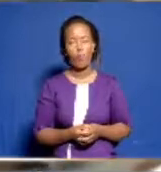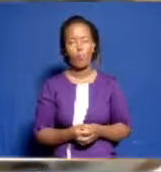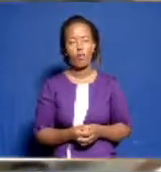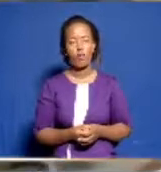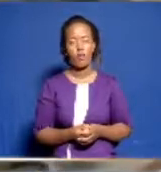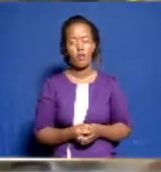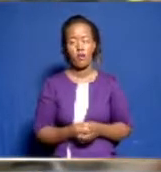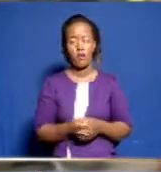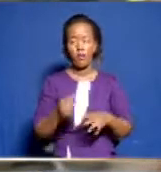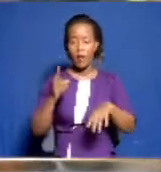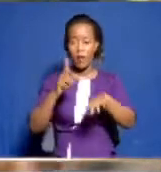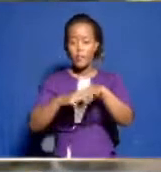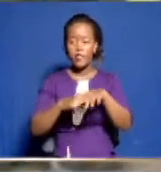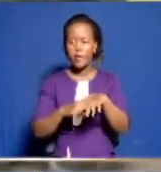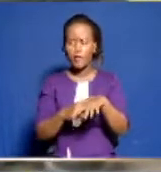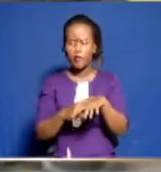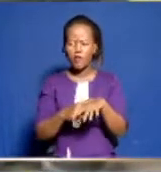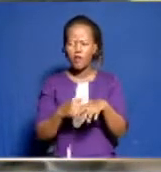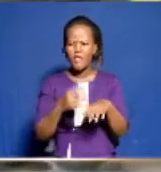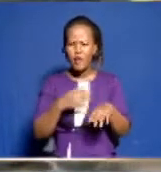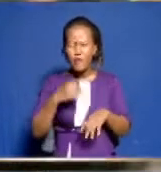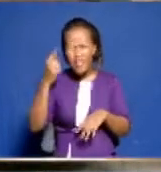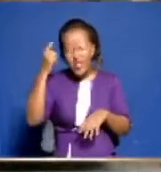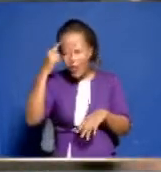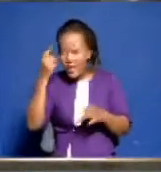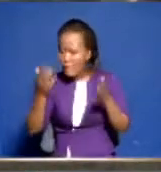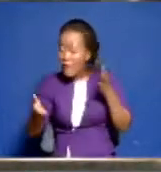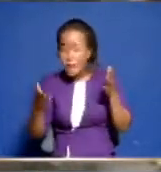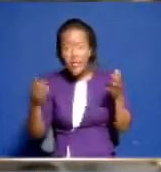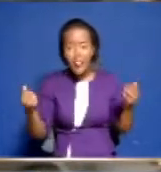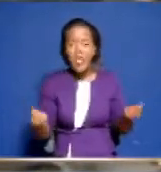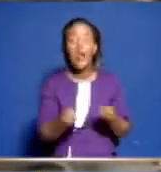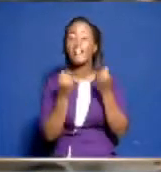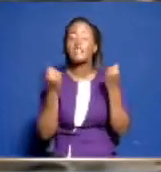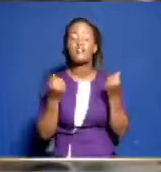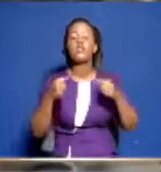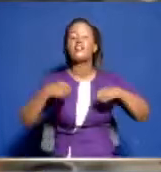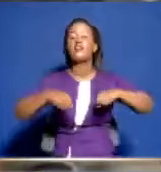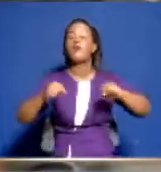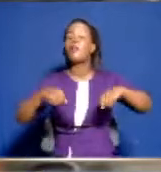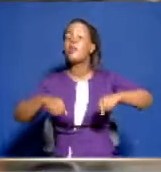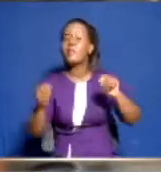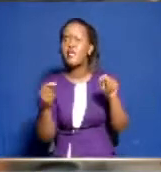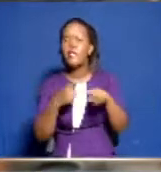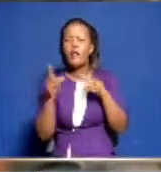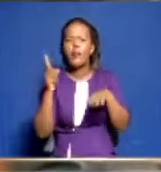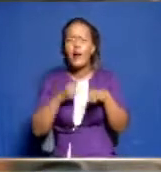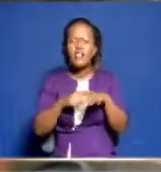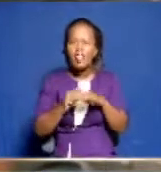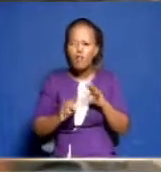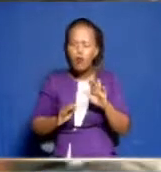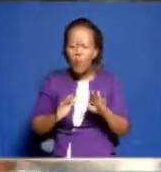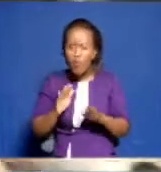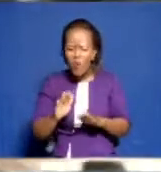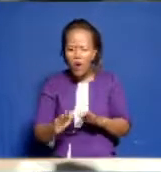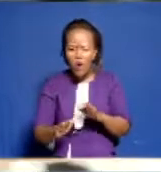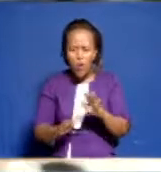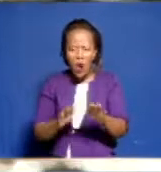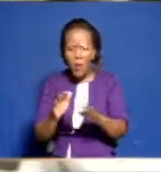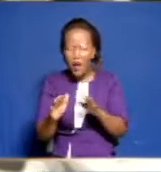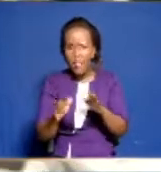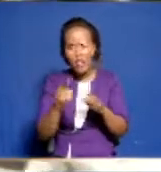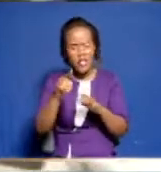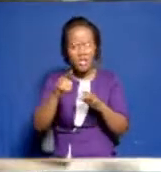In fact, thought it's an accident. Maybe mutu hamegungwa na pikipiki, but kusongea karibu na kusikiliza ni mwanafunzi